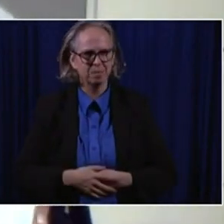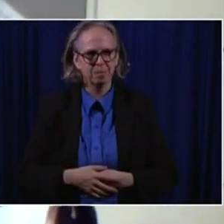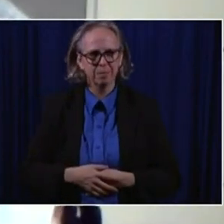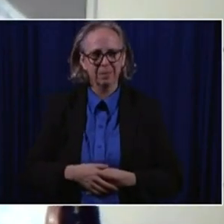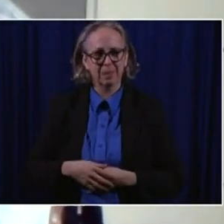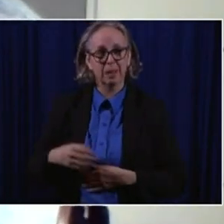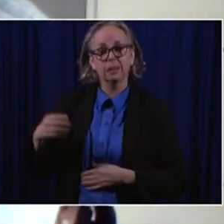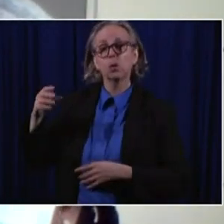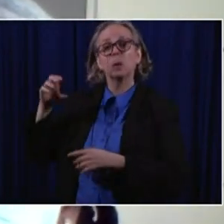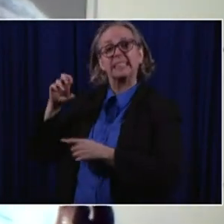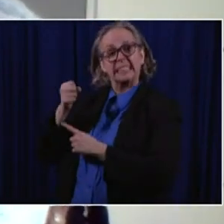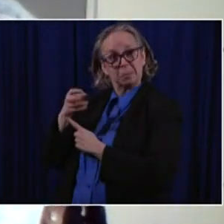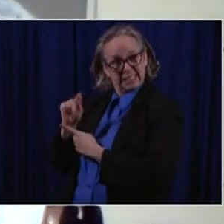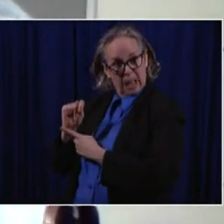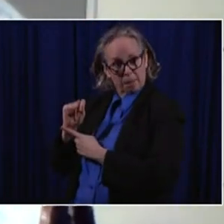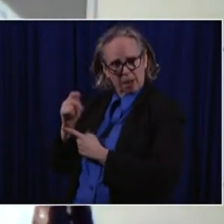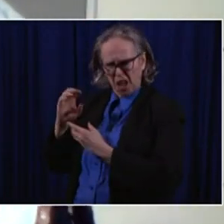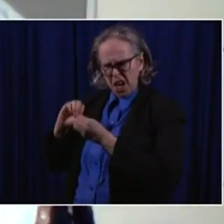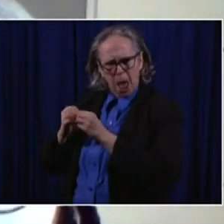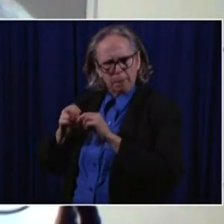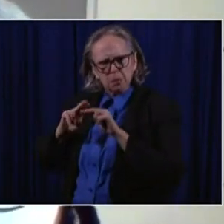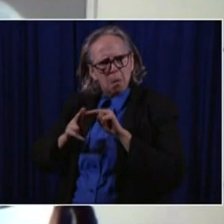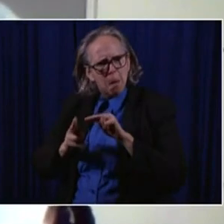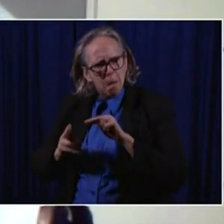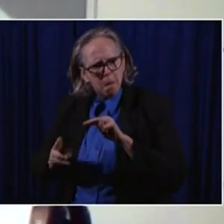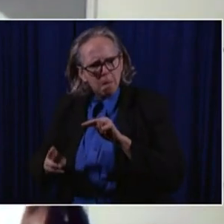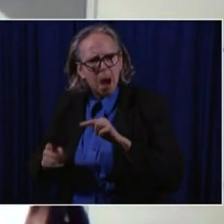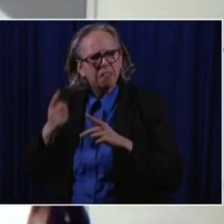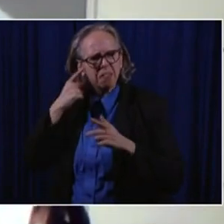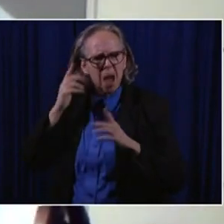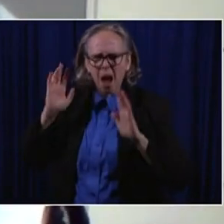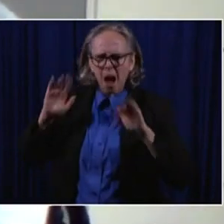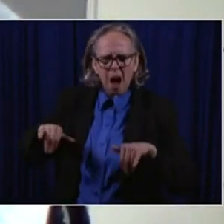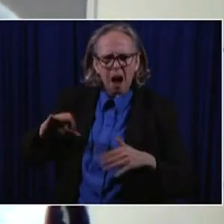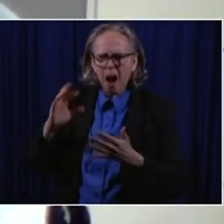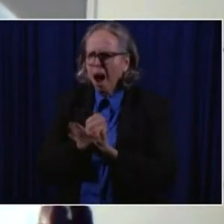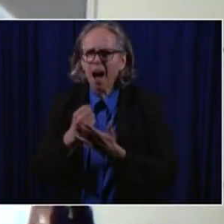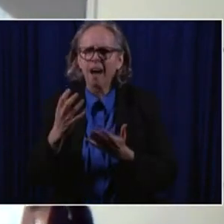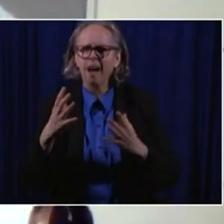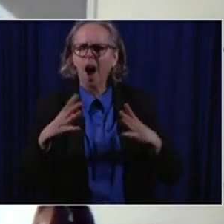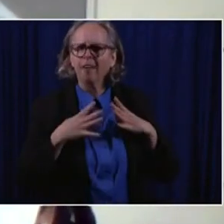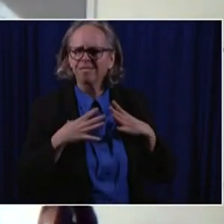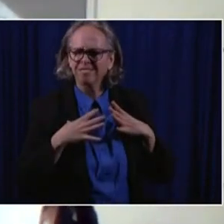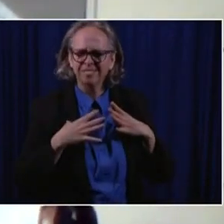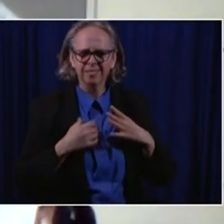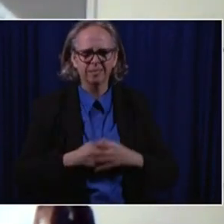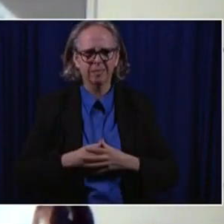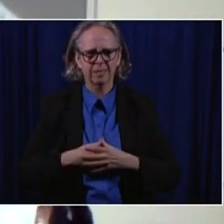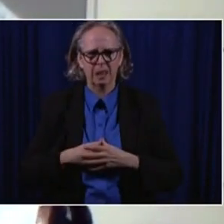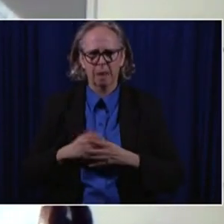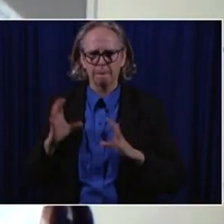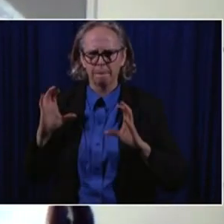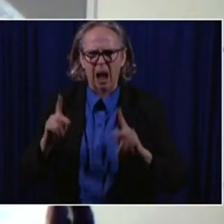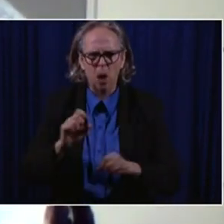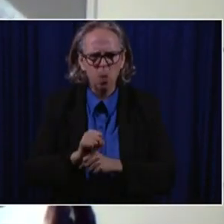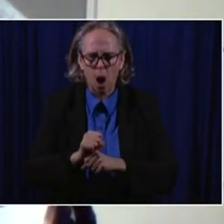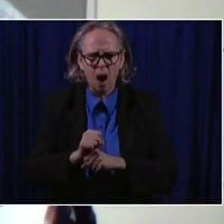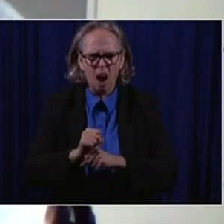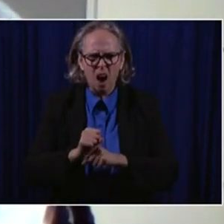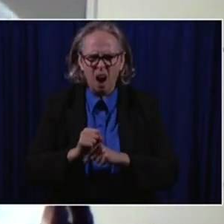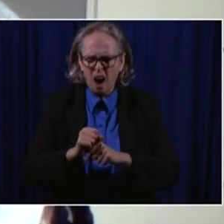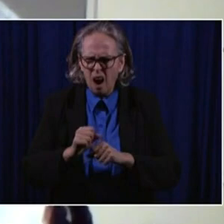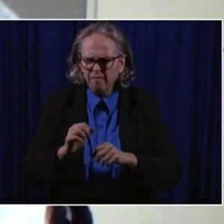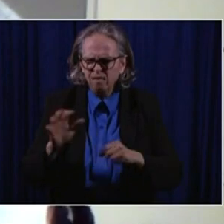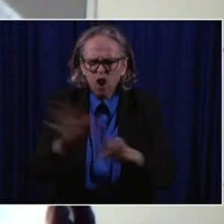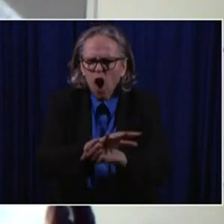had. said, maybe we're getting a hold of this. The census is very low. I come back, uh, we're full again. Patients are more sick.